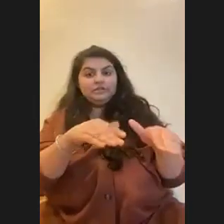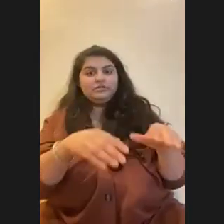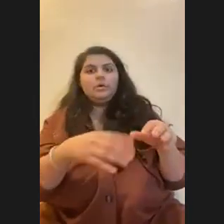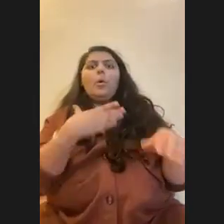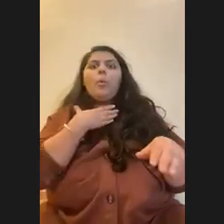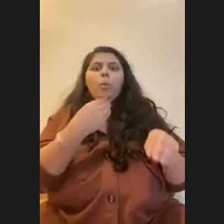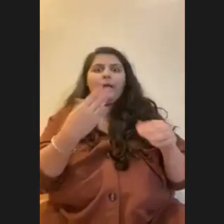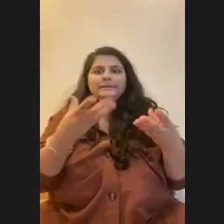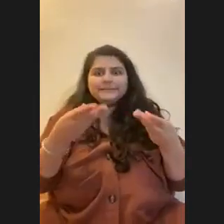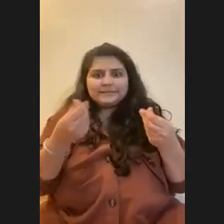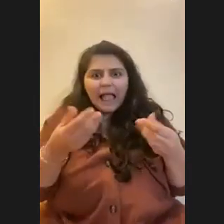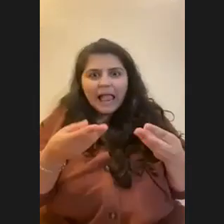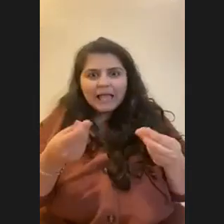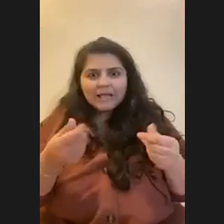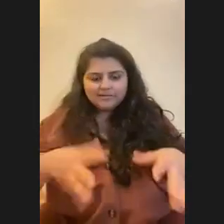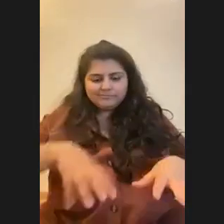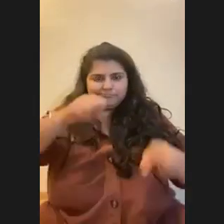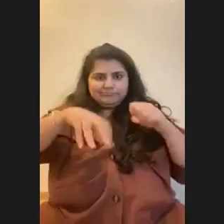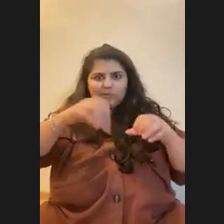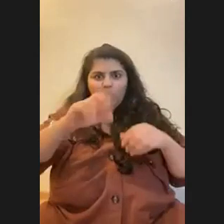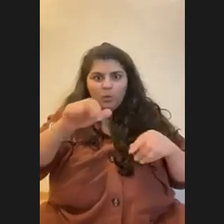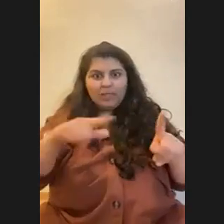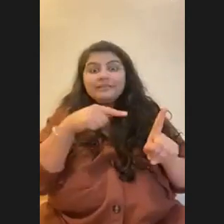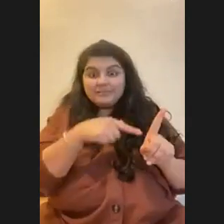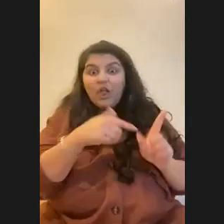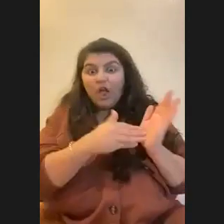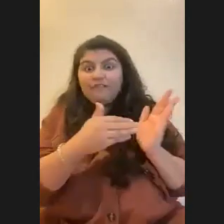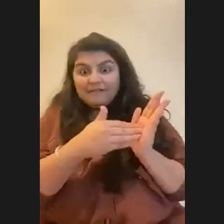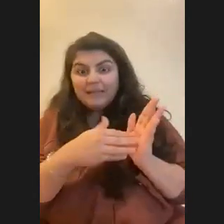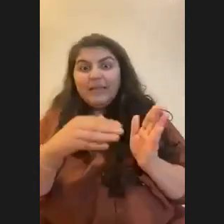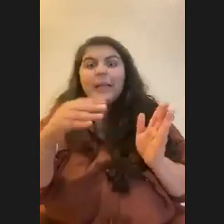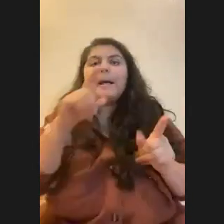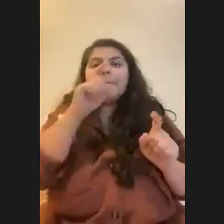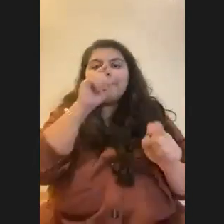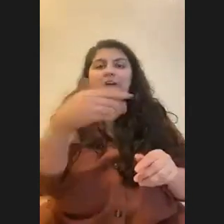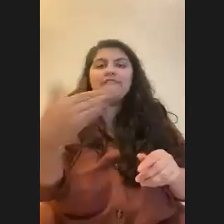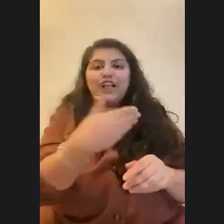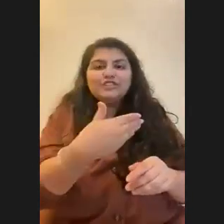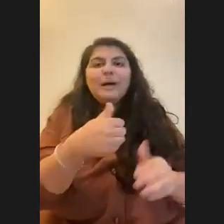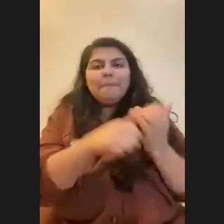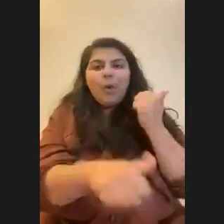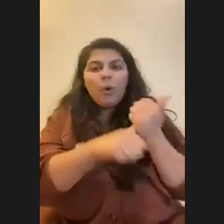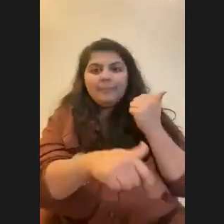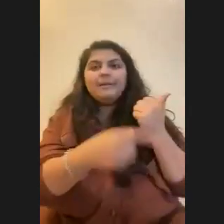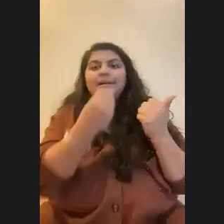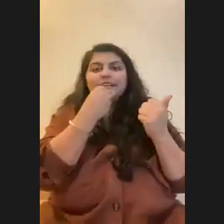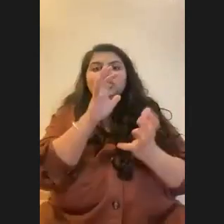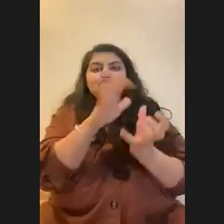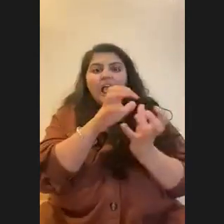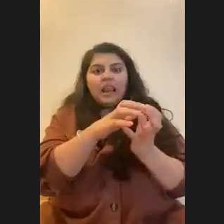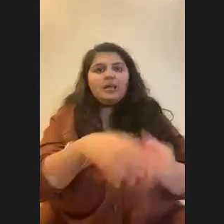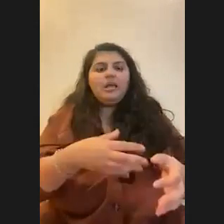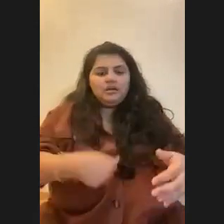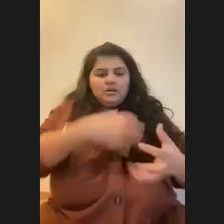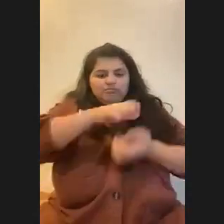sand, like a little crumbly coral, oftentimes that's parrotfish poop because the parrotfish eat some of the shell and then like crunch it up in their